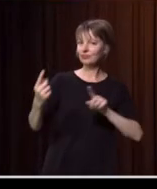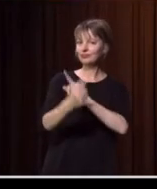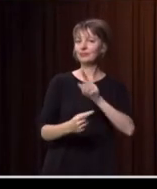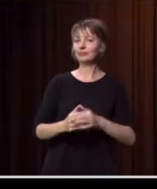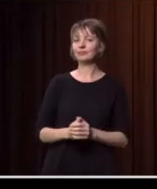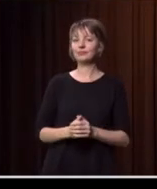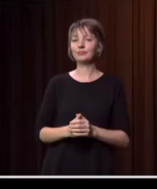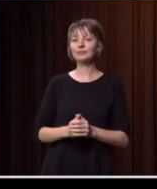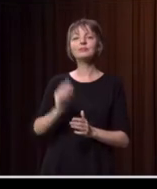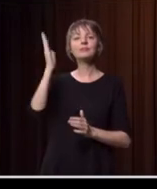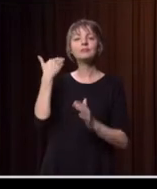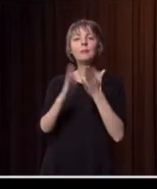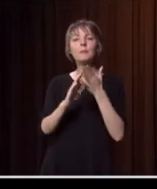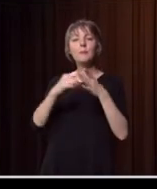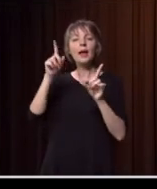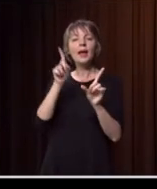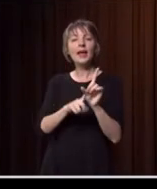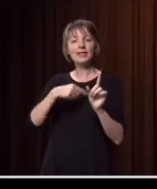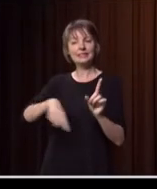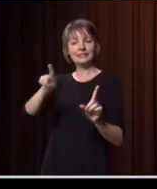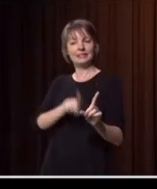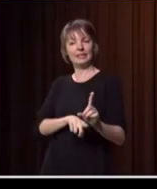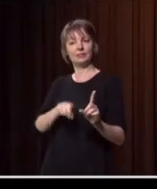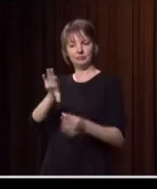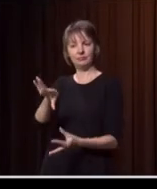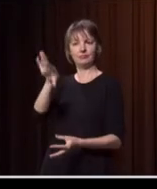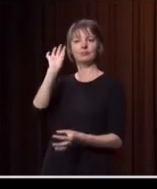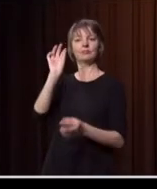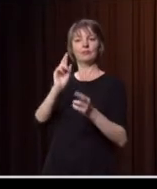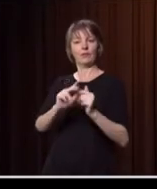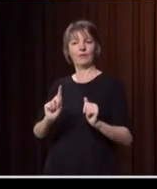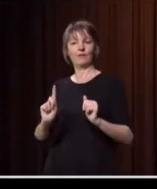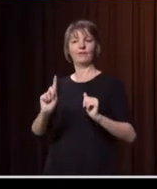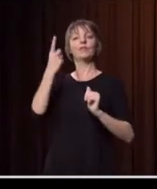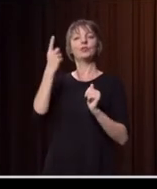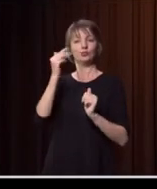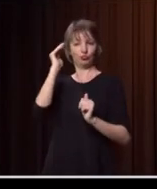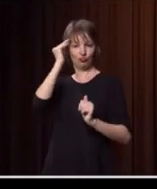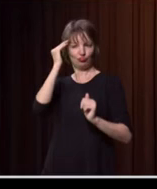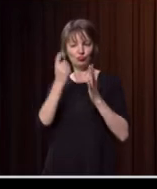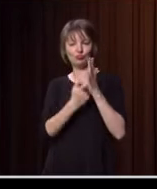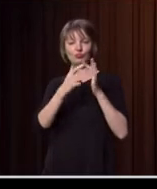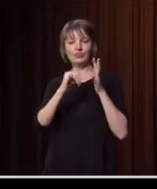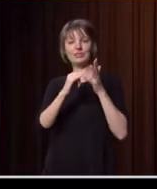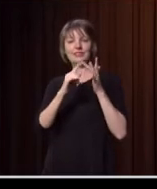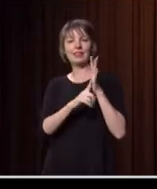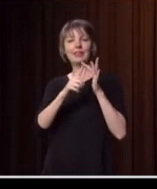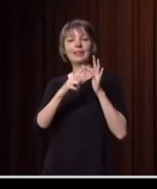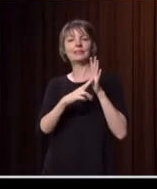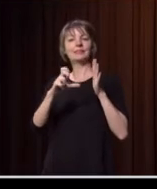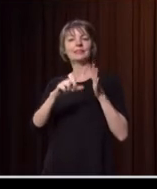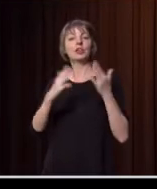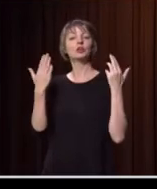this year, Shane was appointed as the inaugural Commissioner for Resilience NSW and Deputy Secretary of Emergency Management with the Department